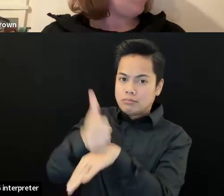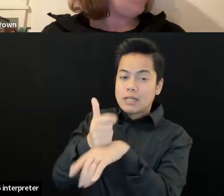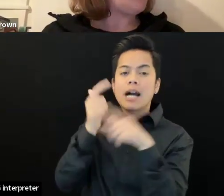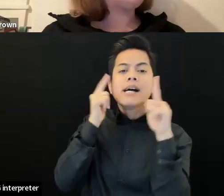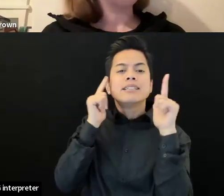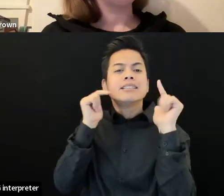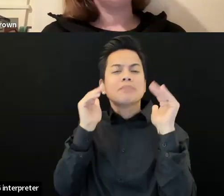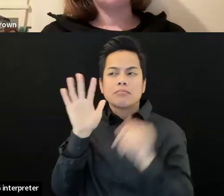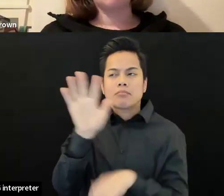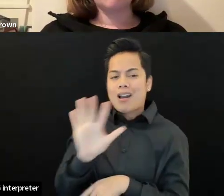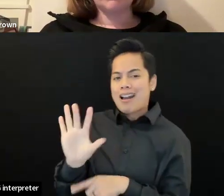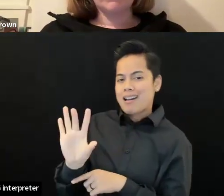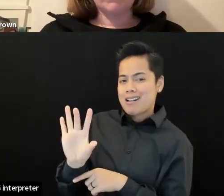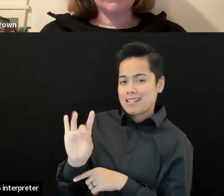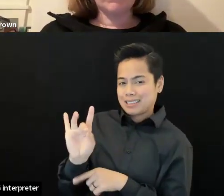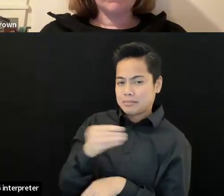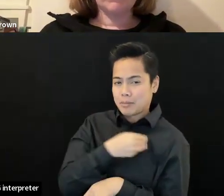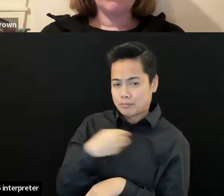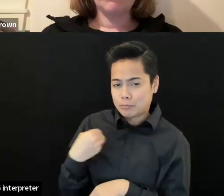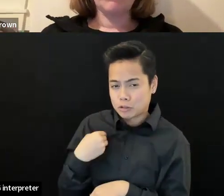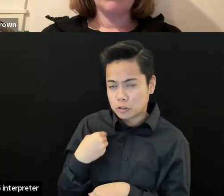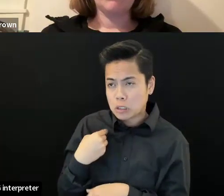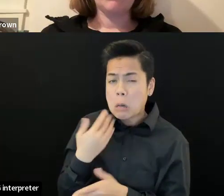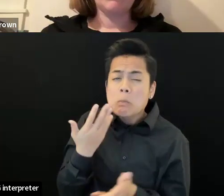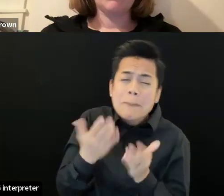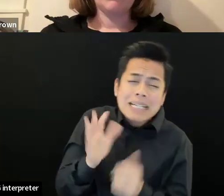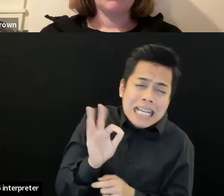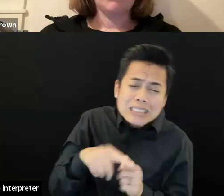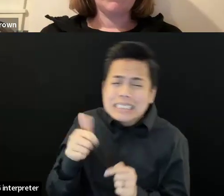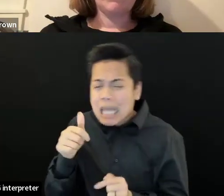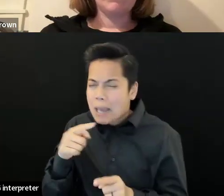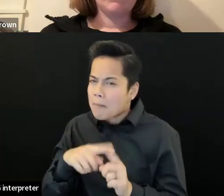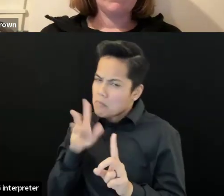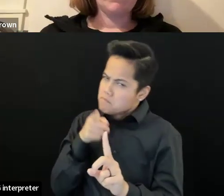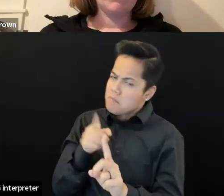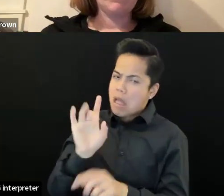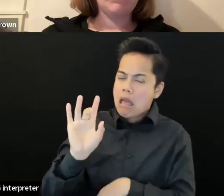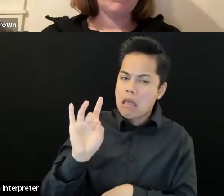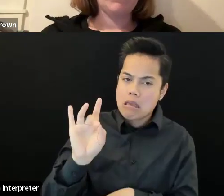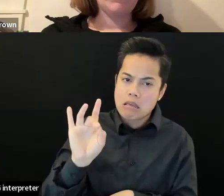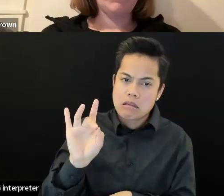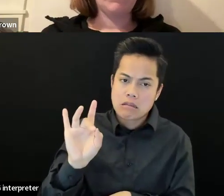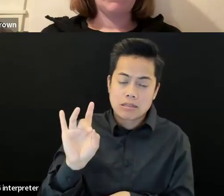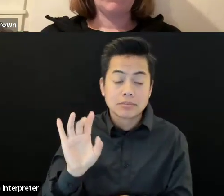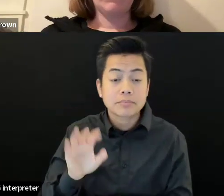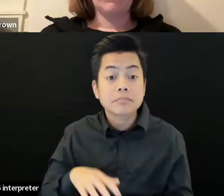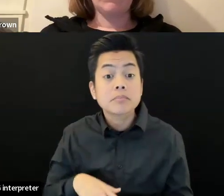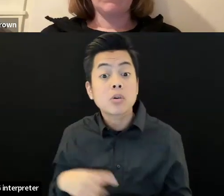have nine or 10, but around eight members. Um, and we have been meeting with, um,